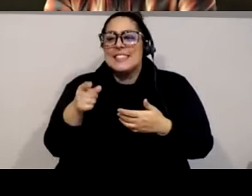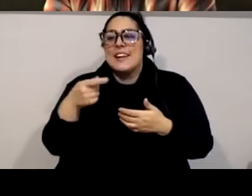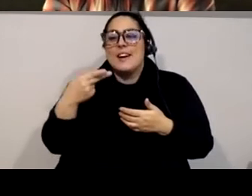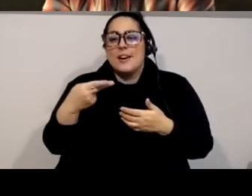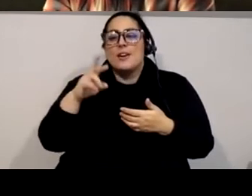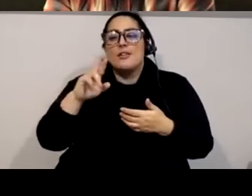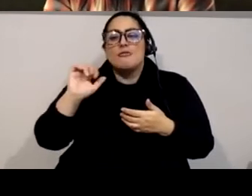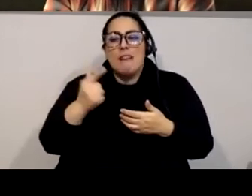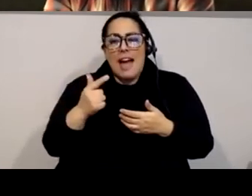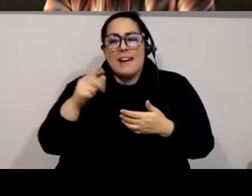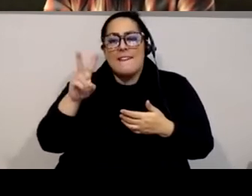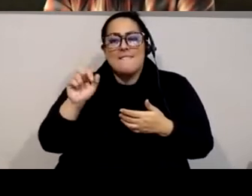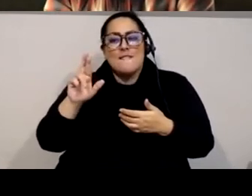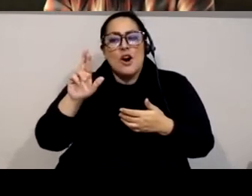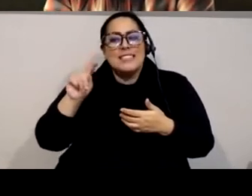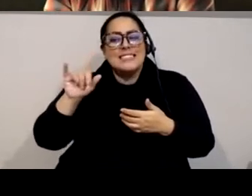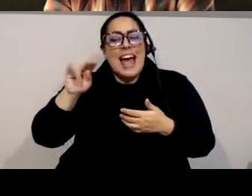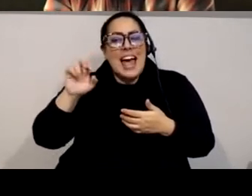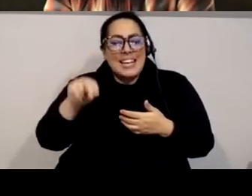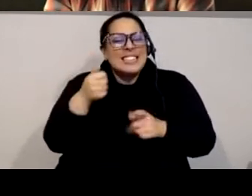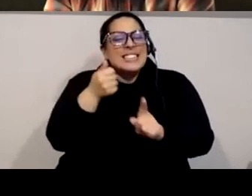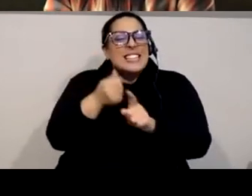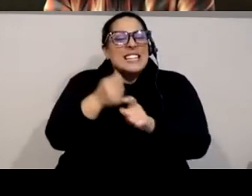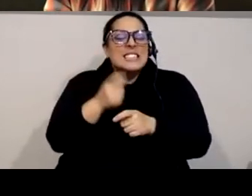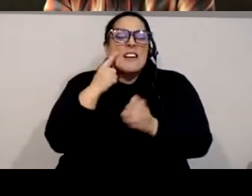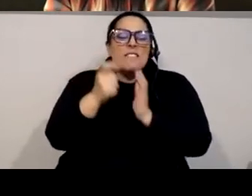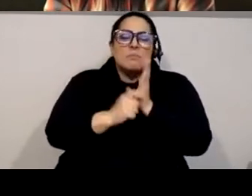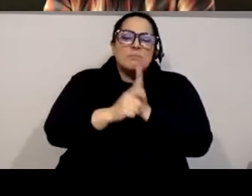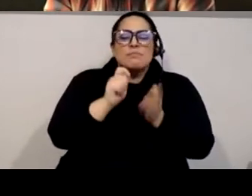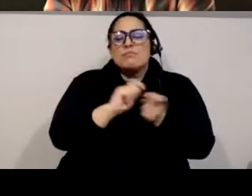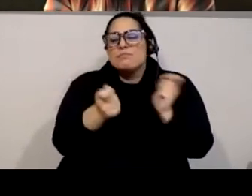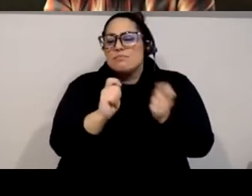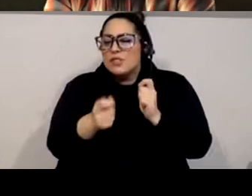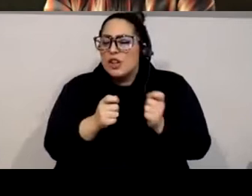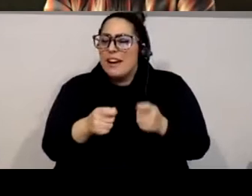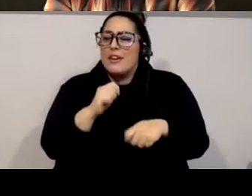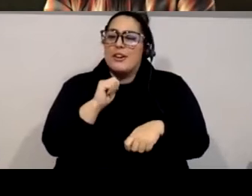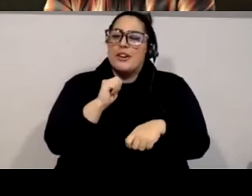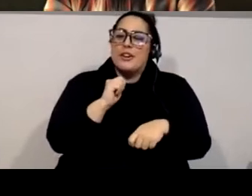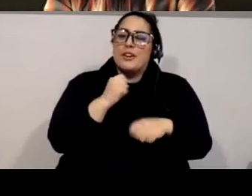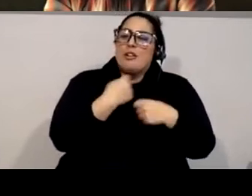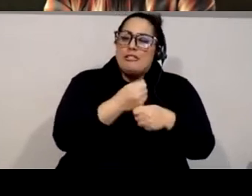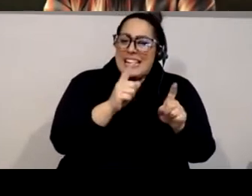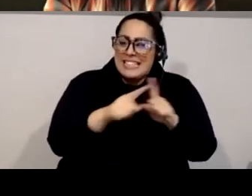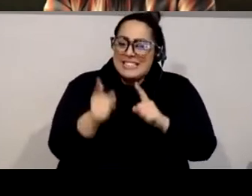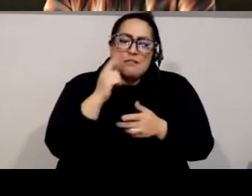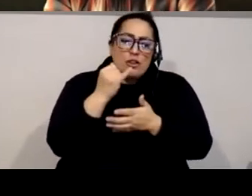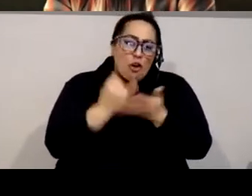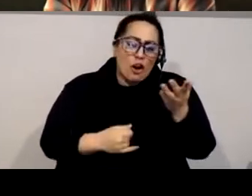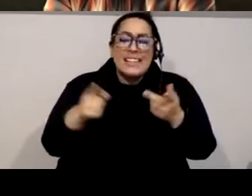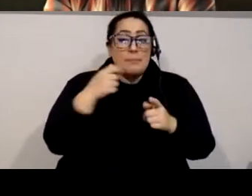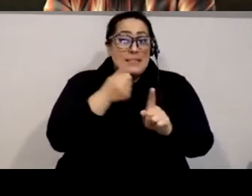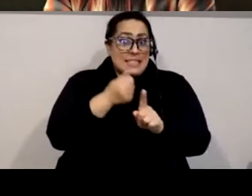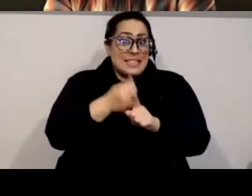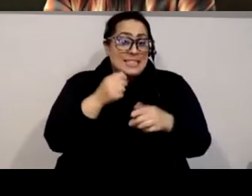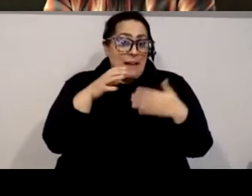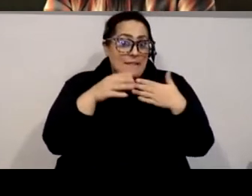an editor, art critic, curator, and lecturer on contemporary art with an expertise on the intersection of art and politics. Praag